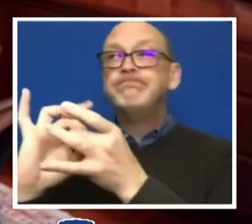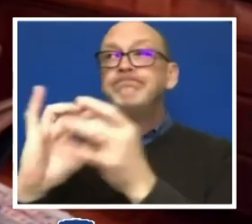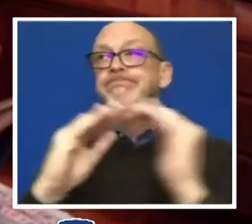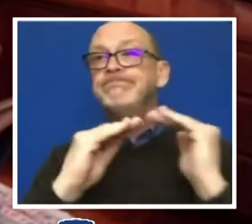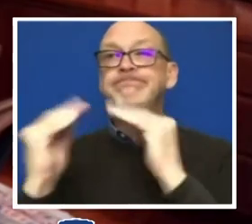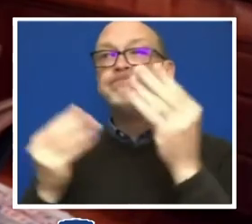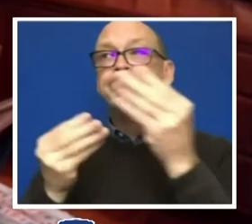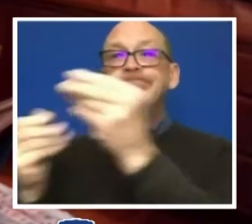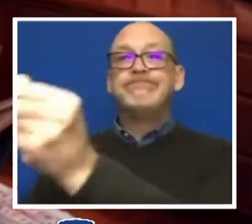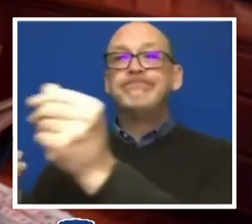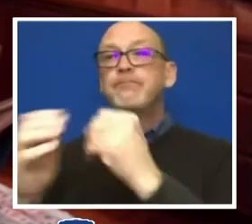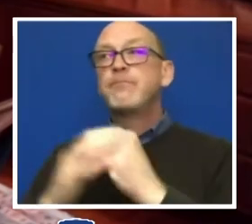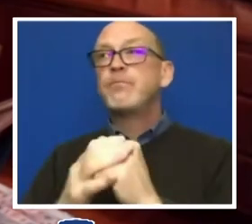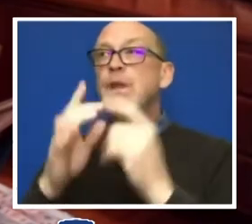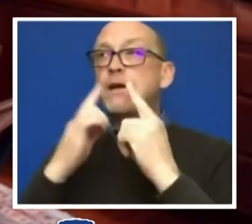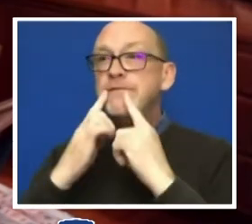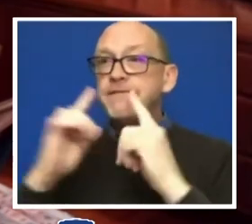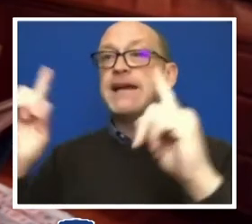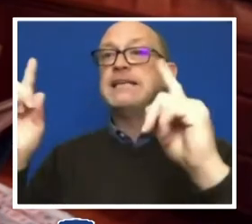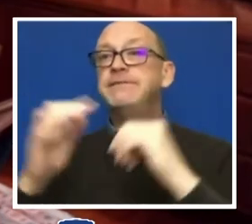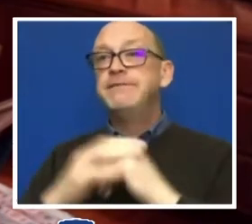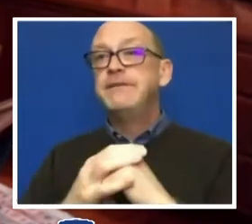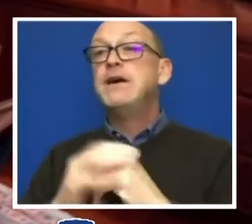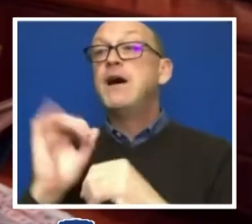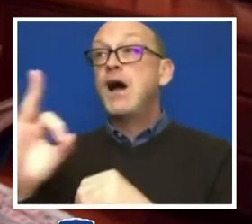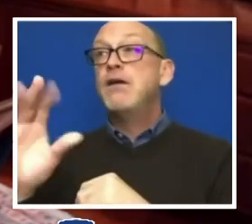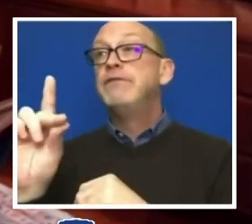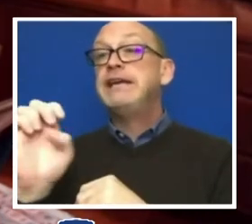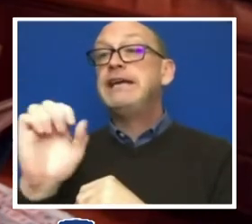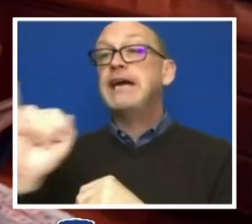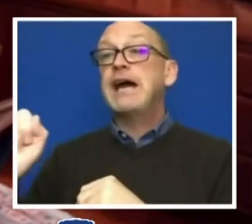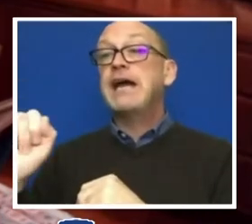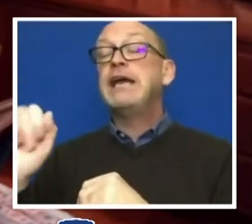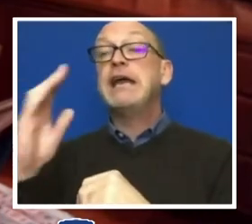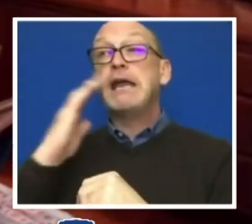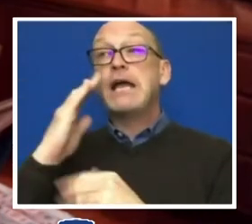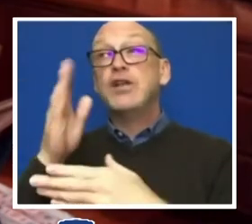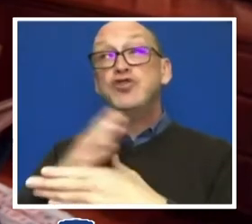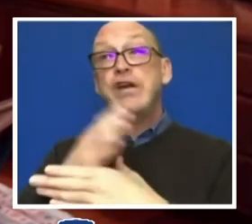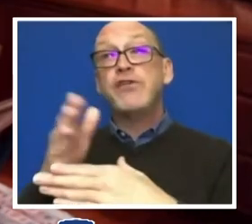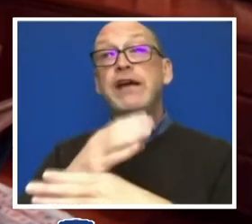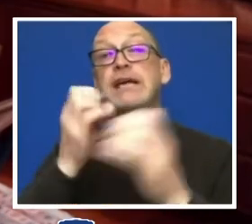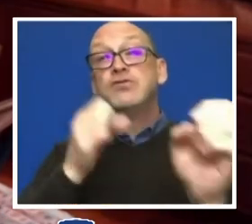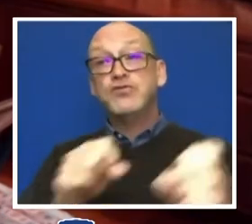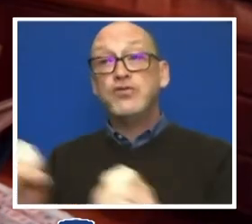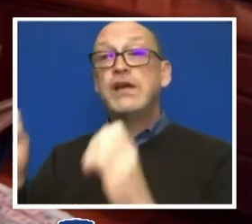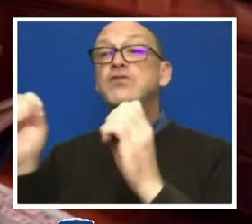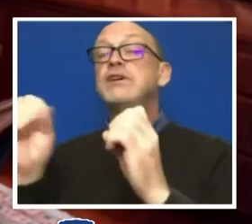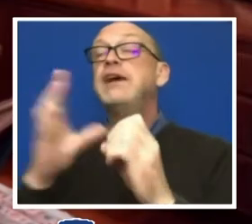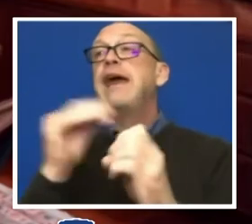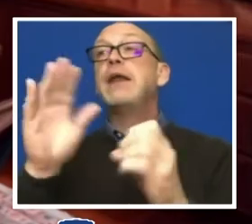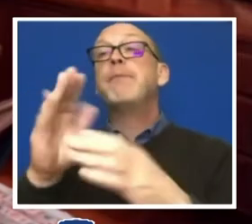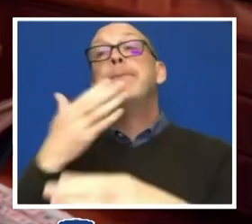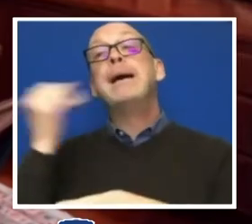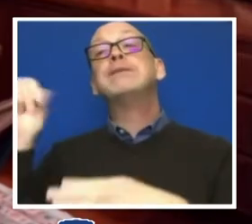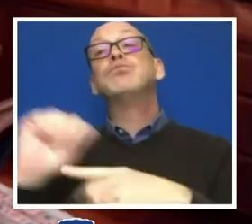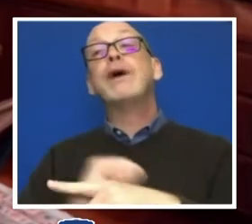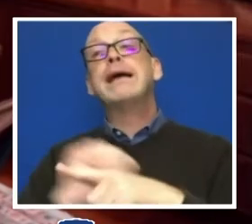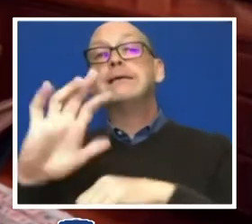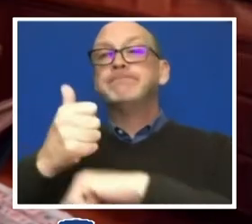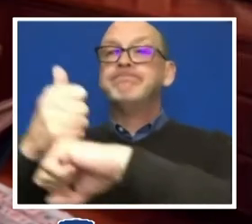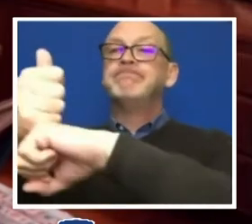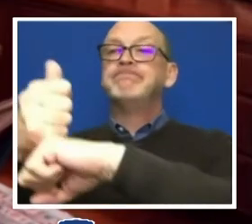and effectiveness of DEI knowledge sharing, strategy, and best practice implementation.